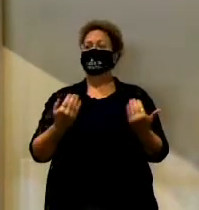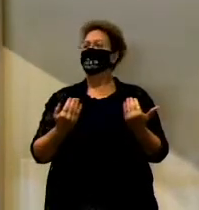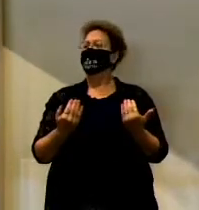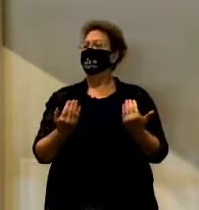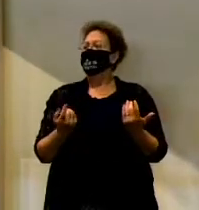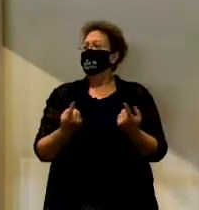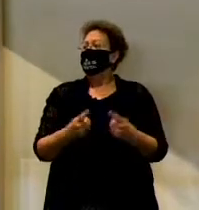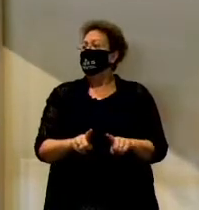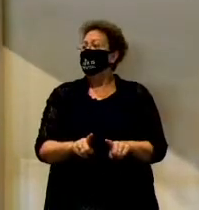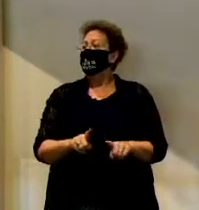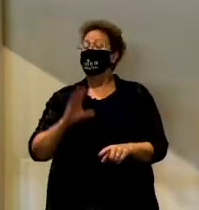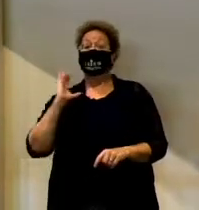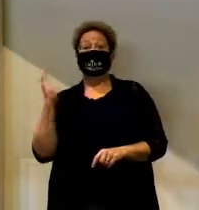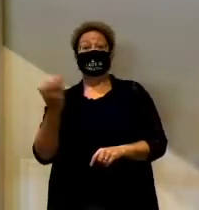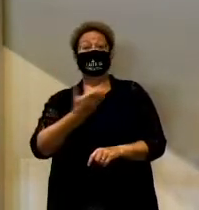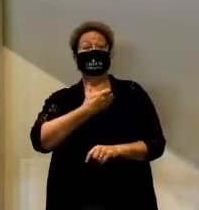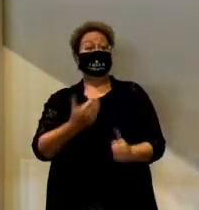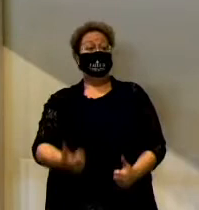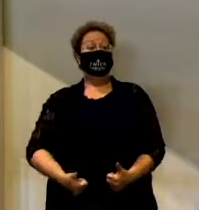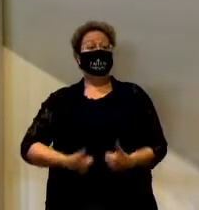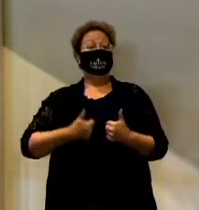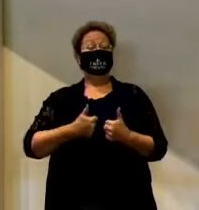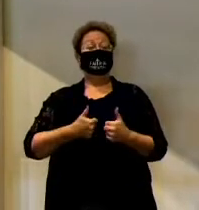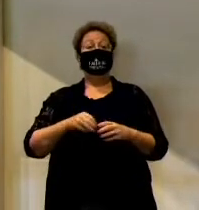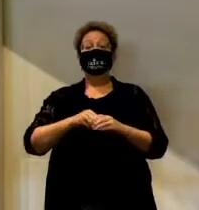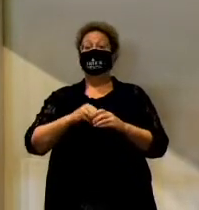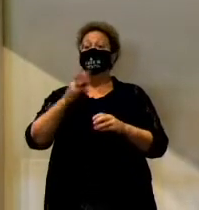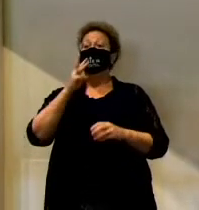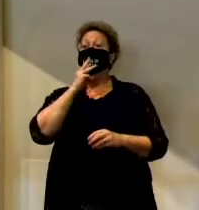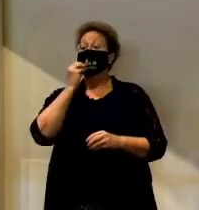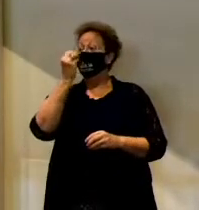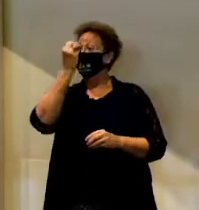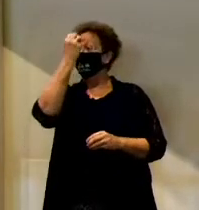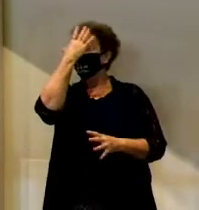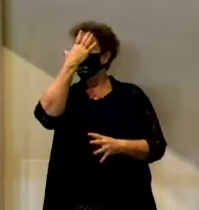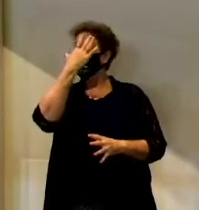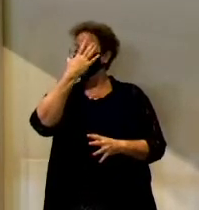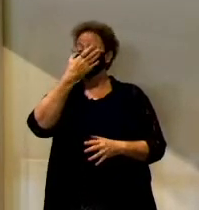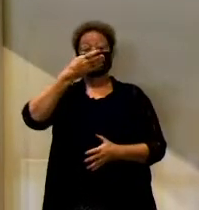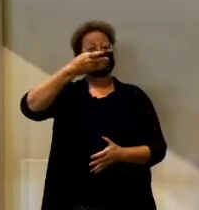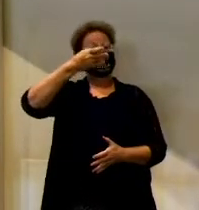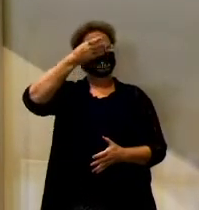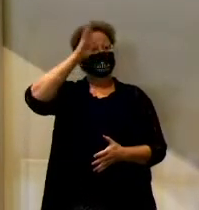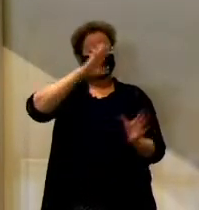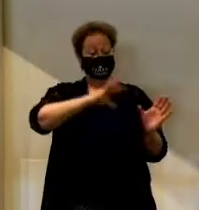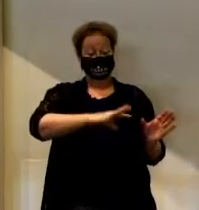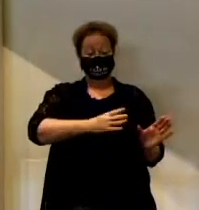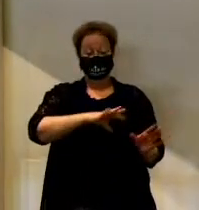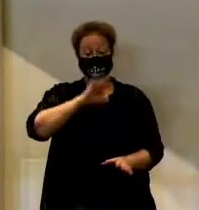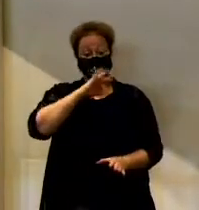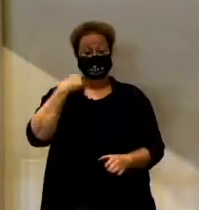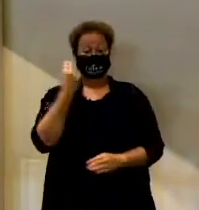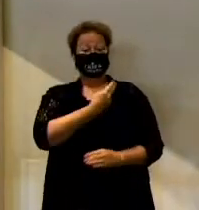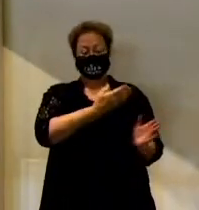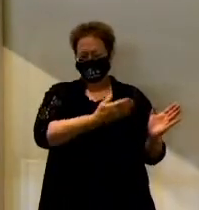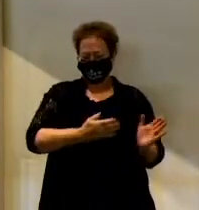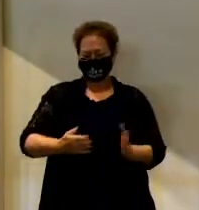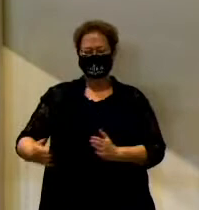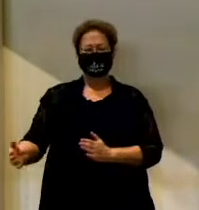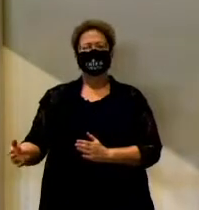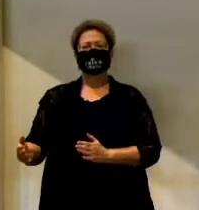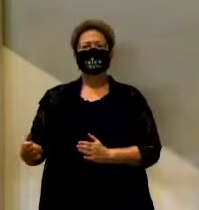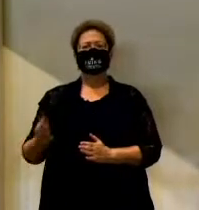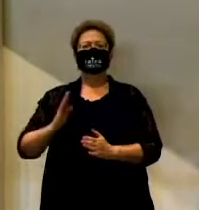me is through the waters of baptism. The God who chose us and predestined us before the creation of the world